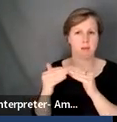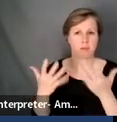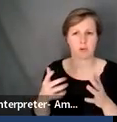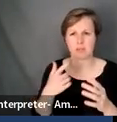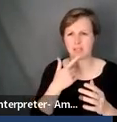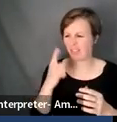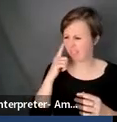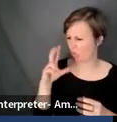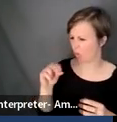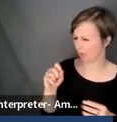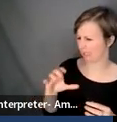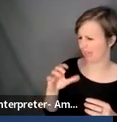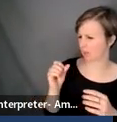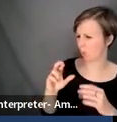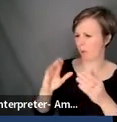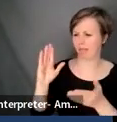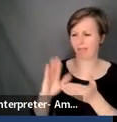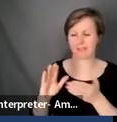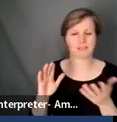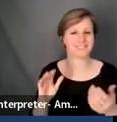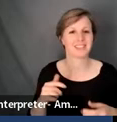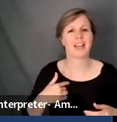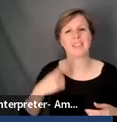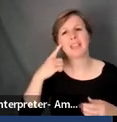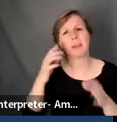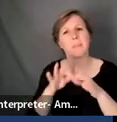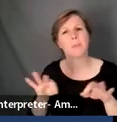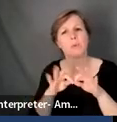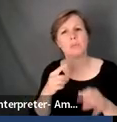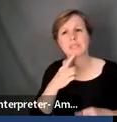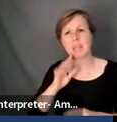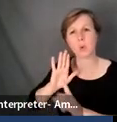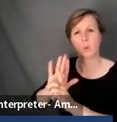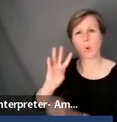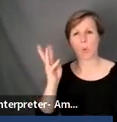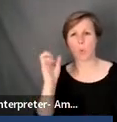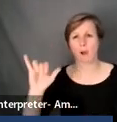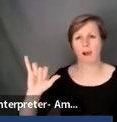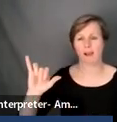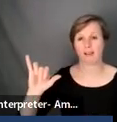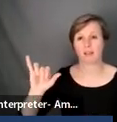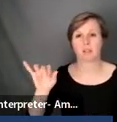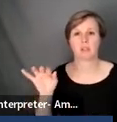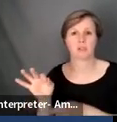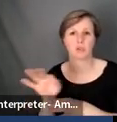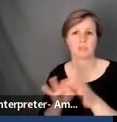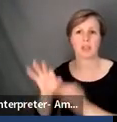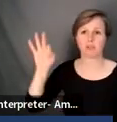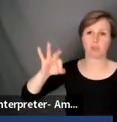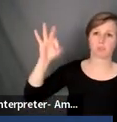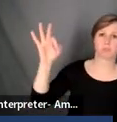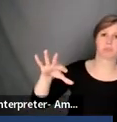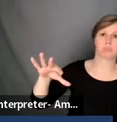30 seconds or less. I think it's important to, um, state your why, um, so instead of just kind of dropping it,